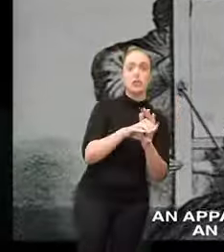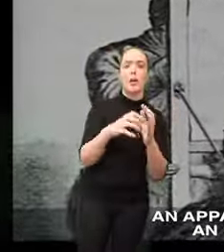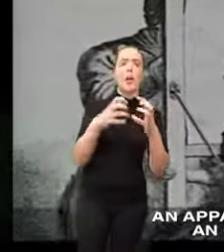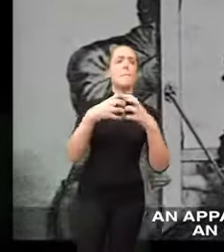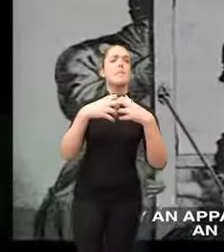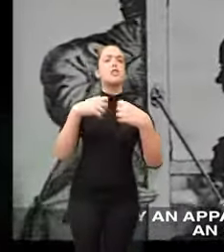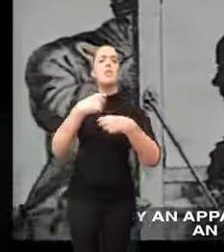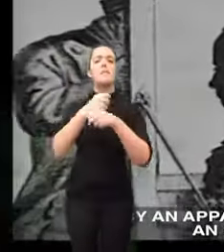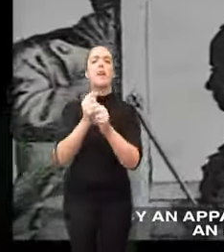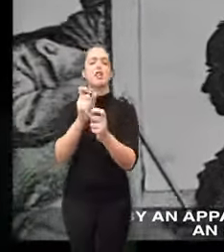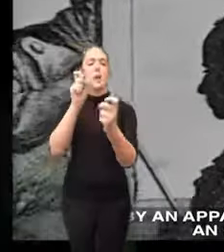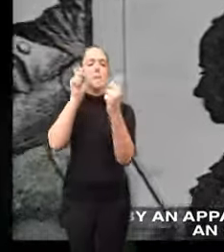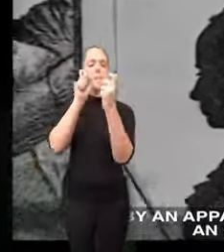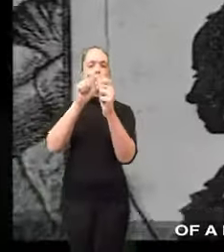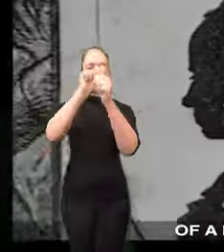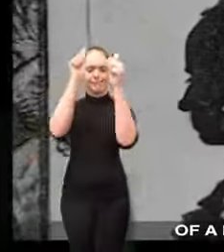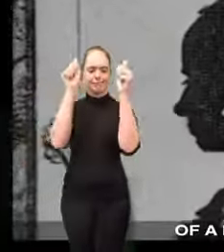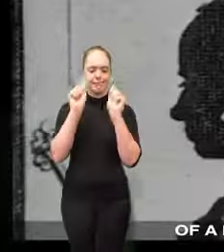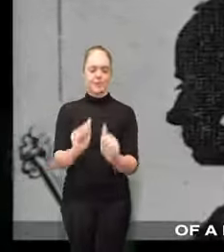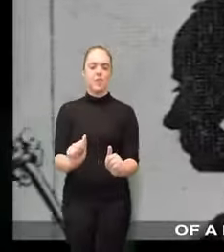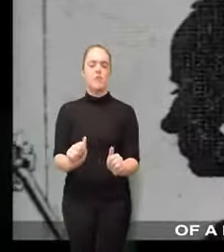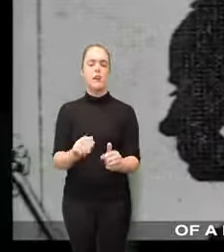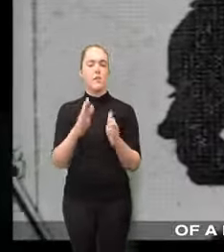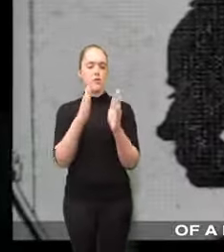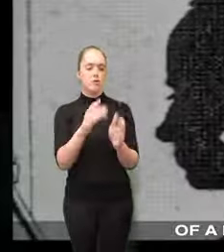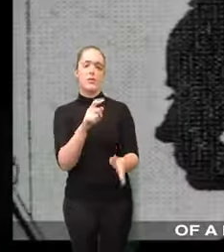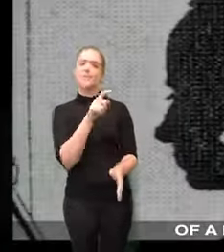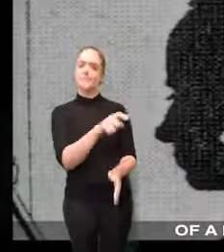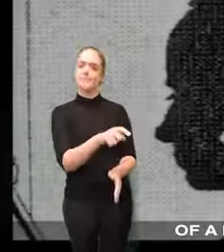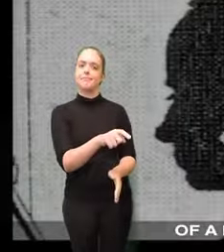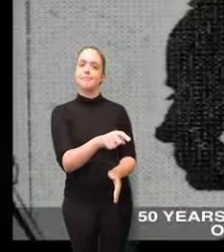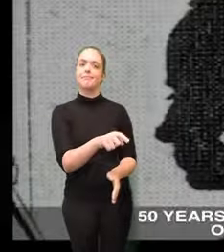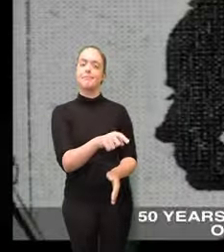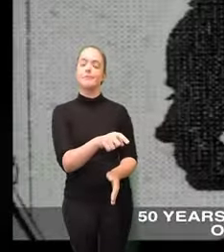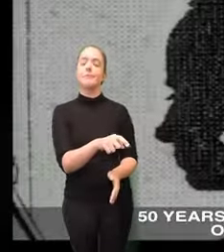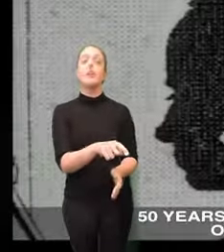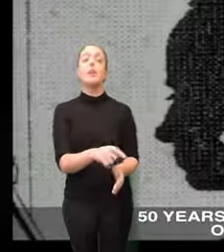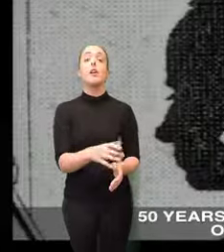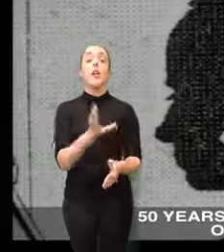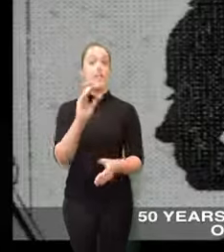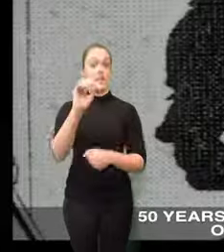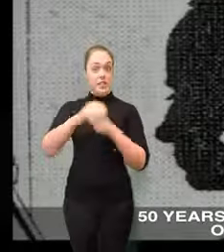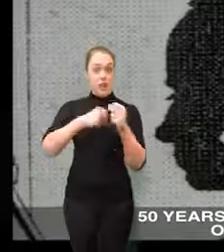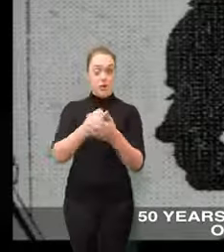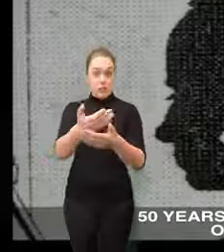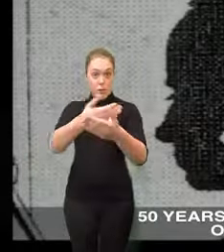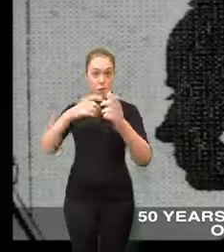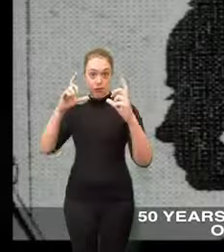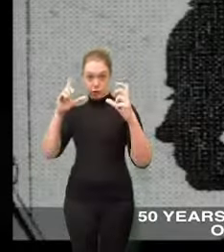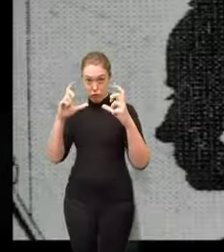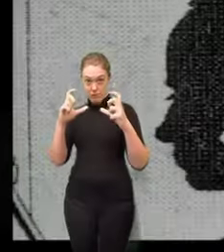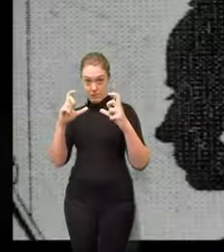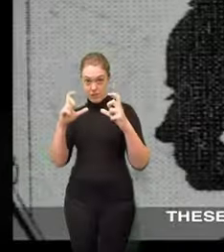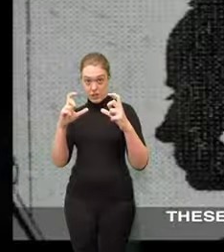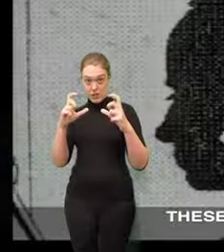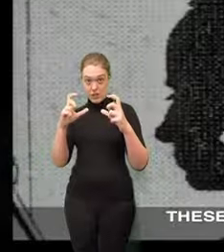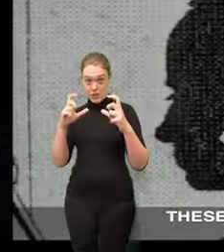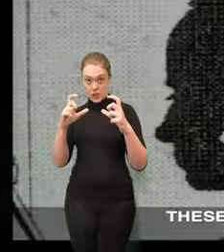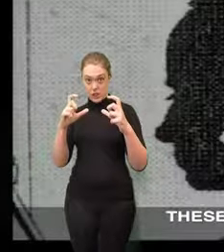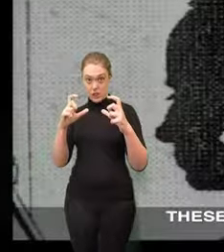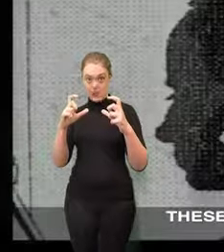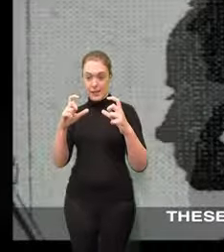apparatus which produces an exact silhouette of a person's features fifty years before the invention of photography